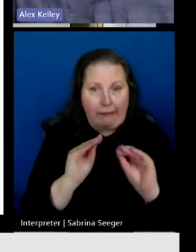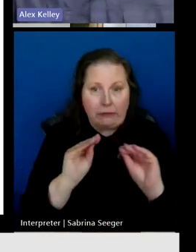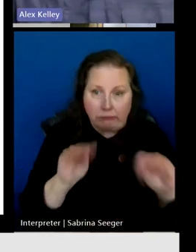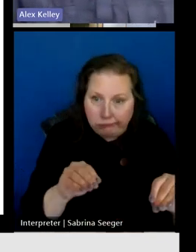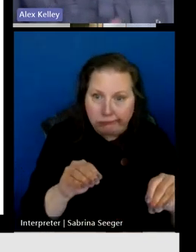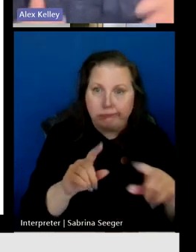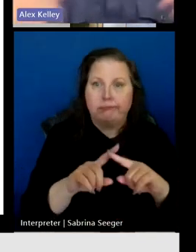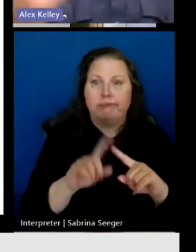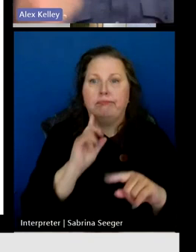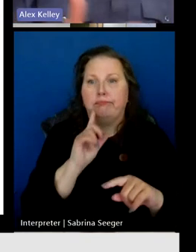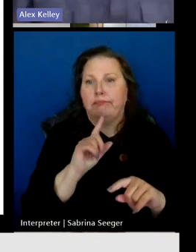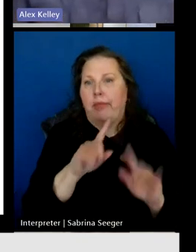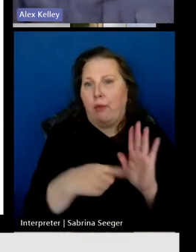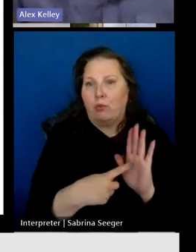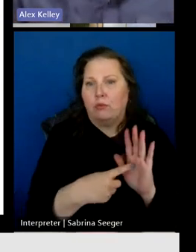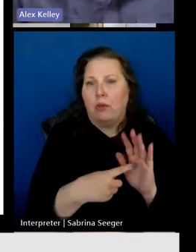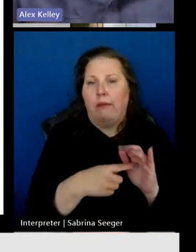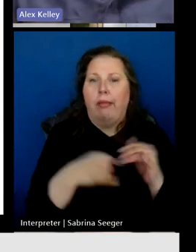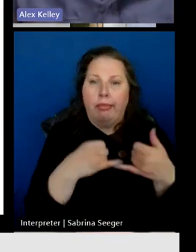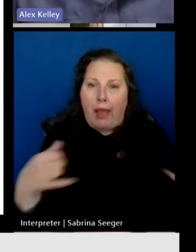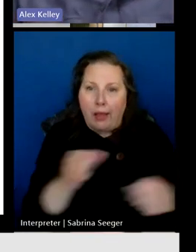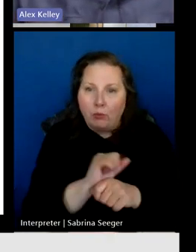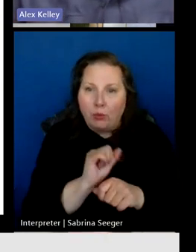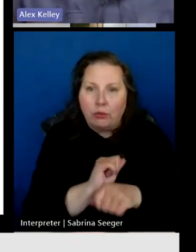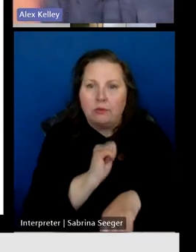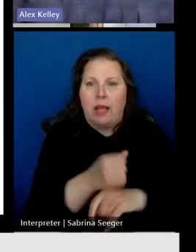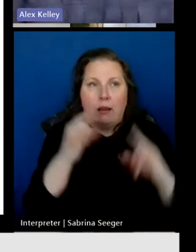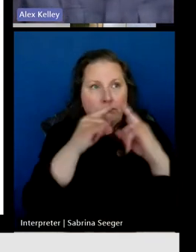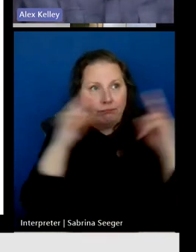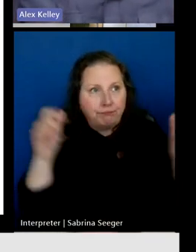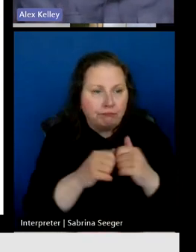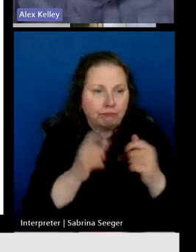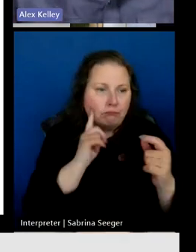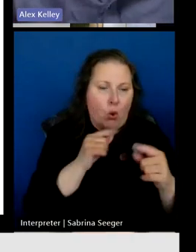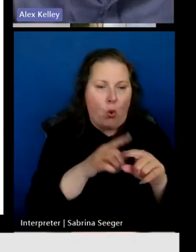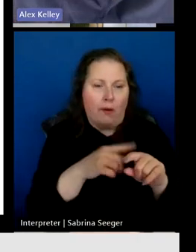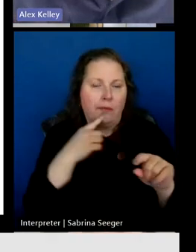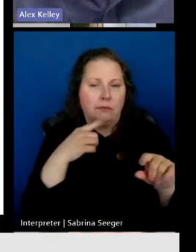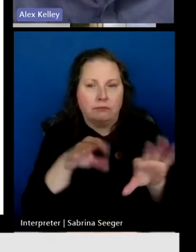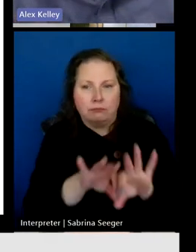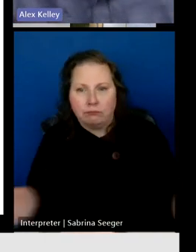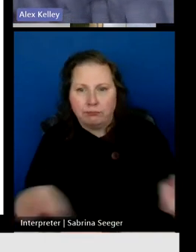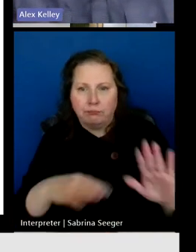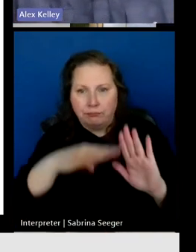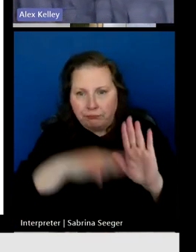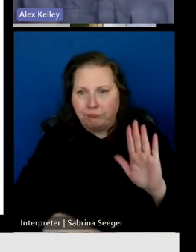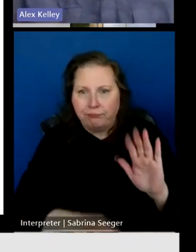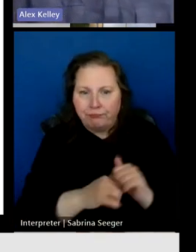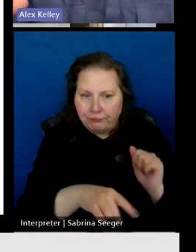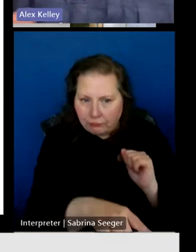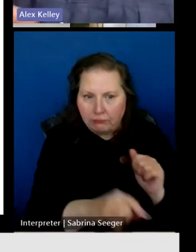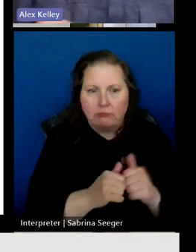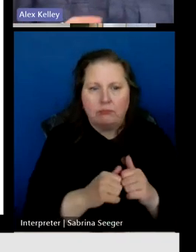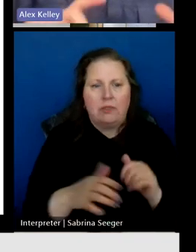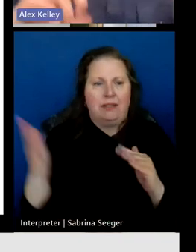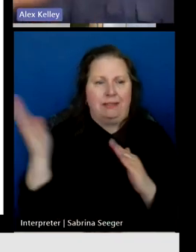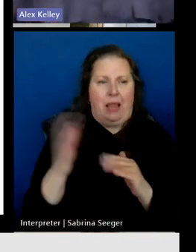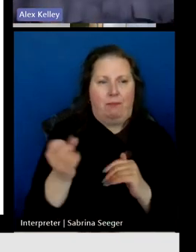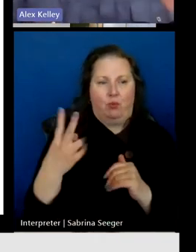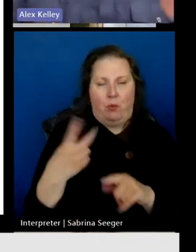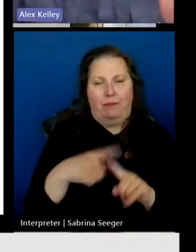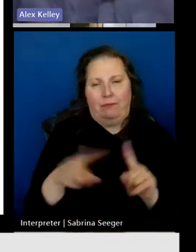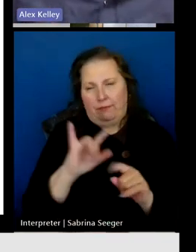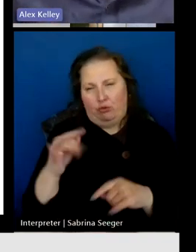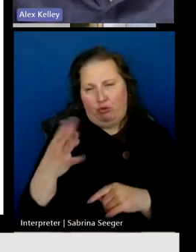roles, line workers and so forth, but our analysis encompasses the top 12 occupations that need to